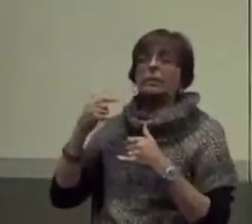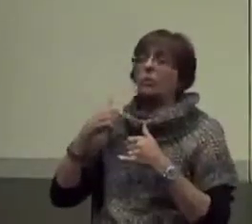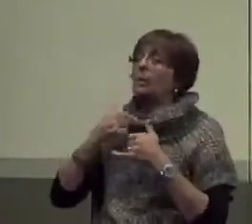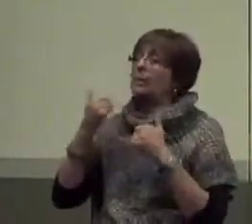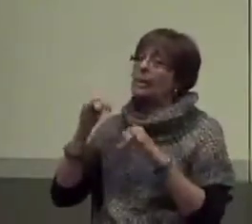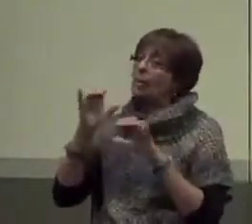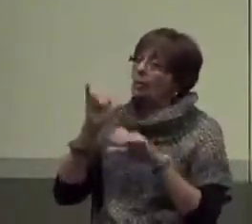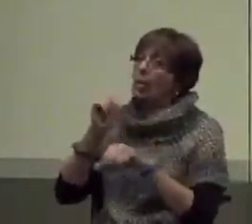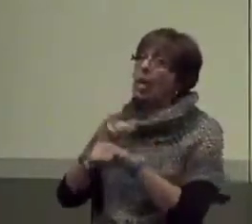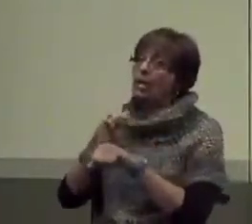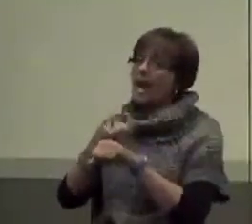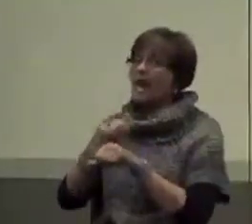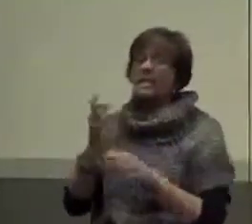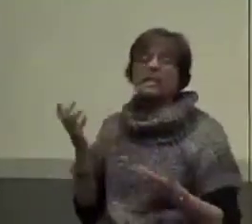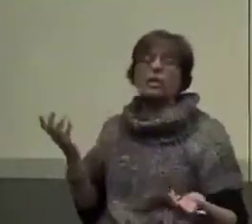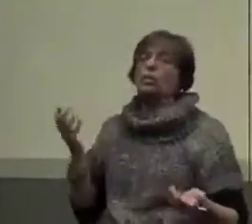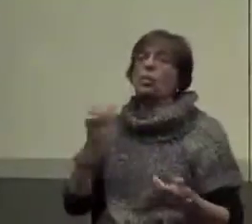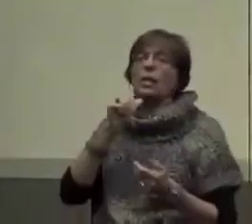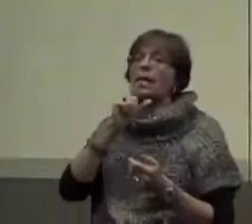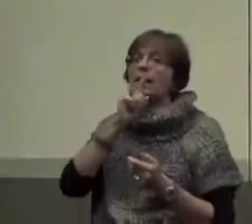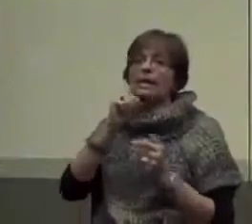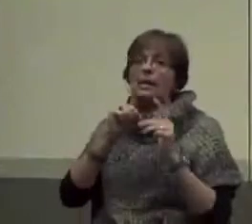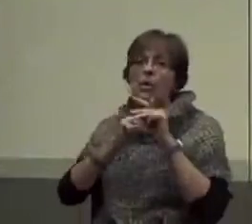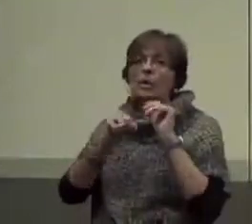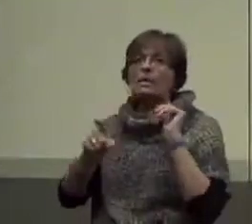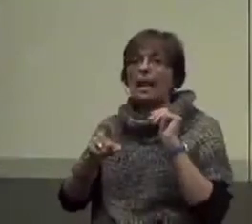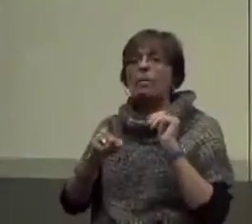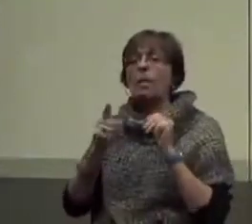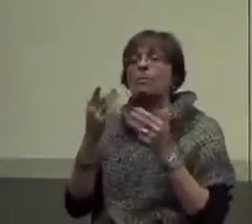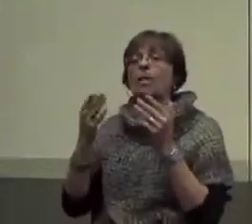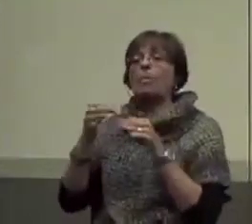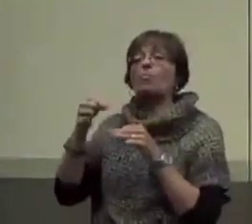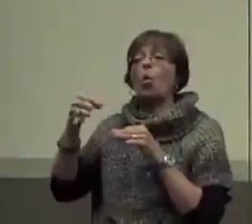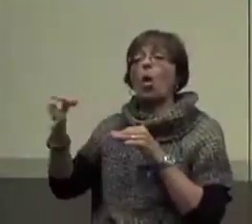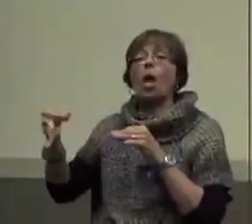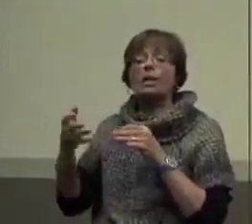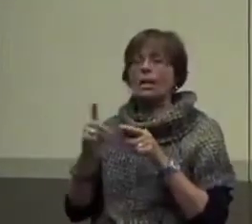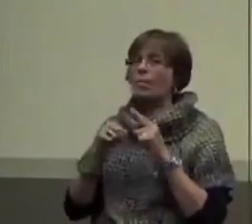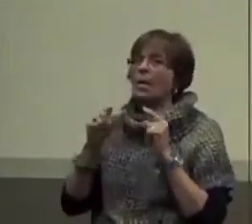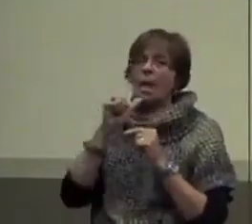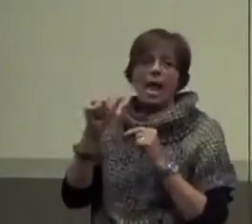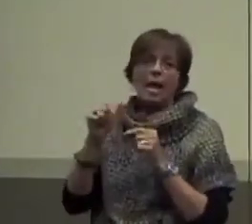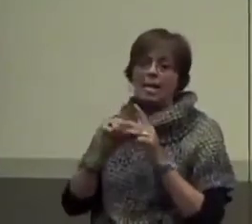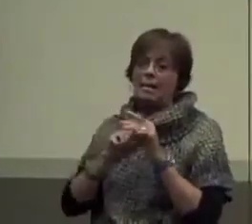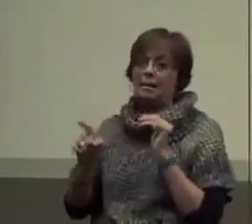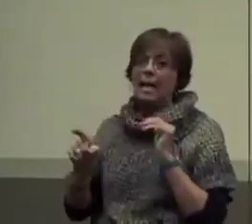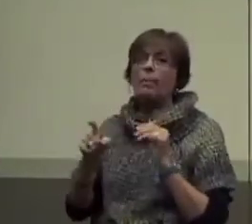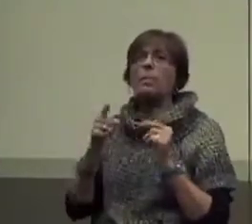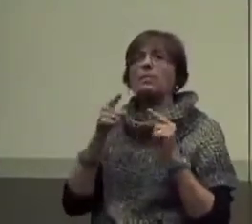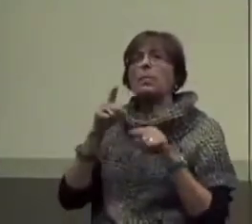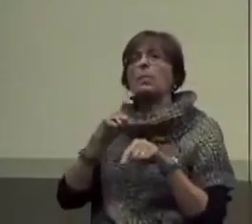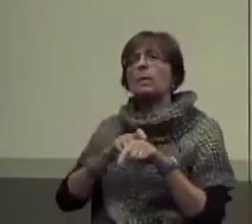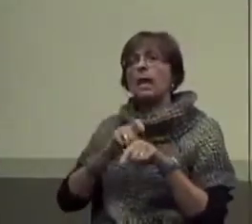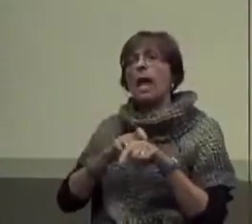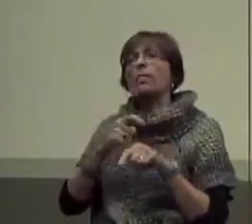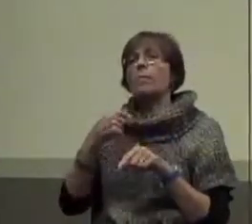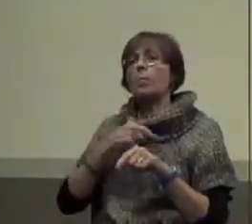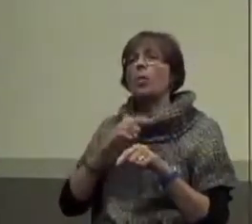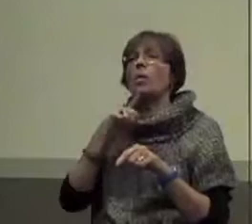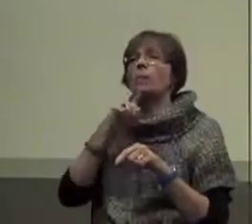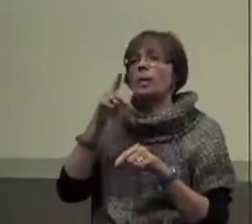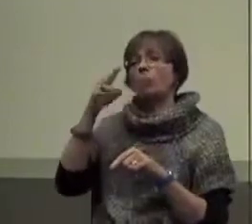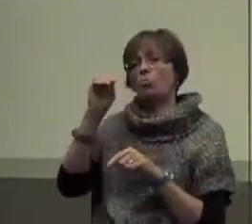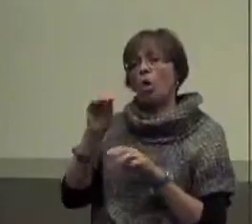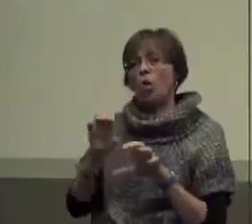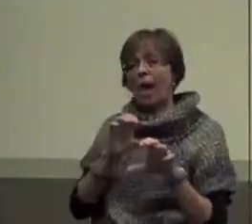task. Okay? So, they didn't necessarily escape that. They kind of prolonged it, but they didn't escape it. Now, in the meantime, of course, we're going to be very